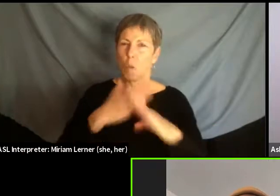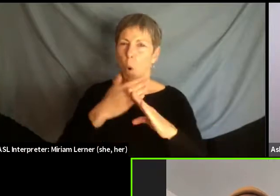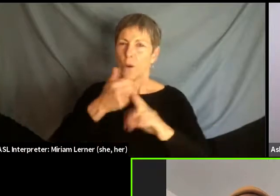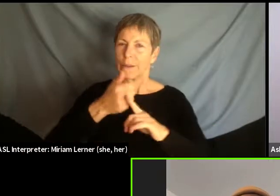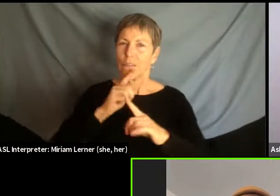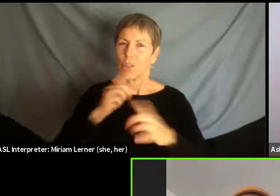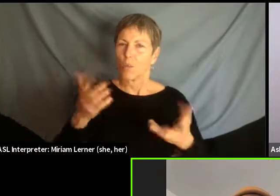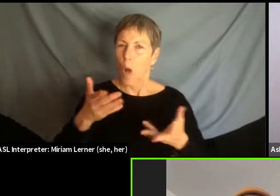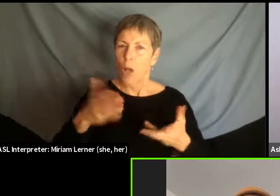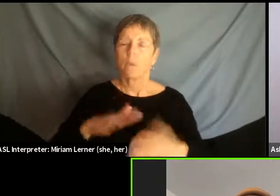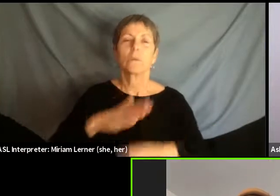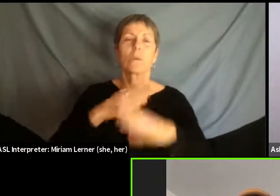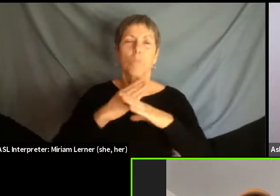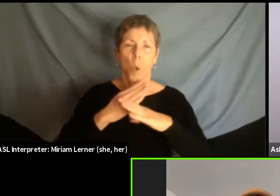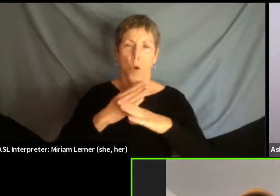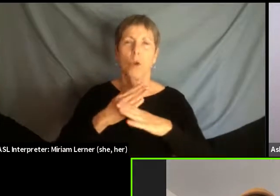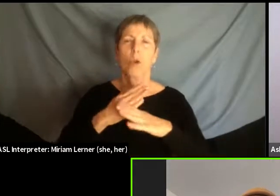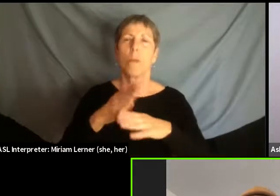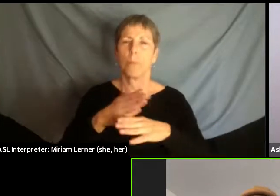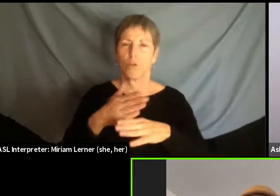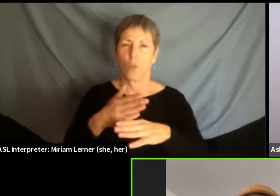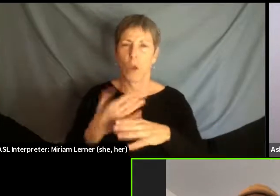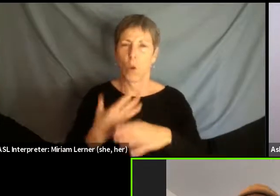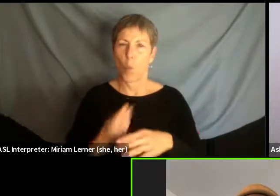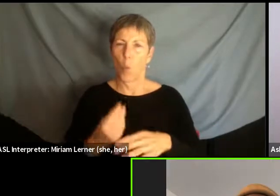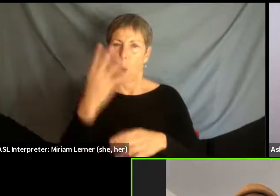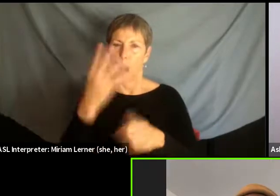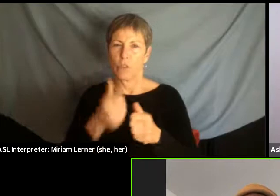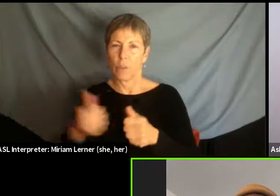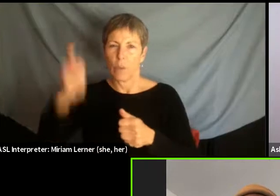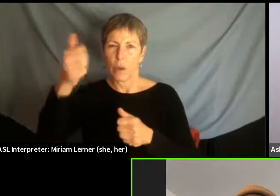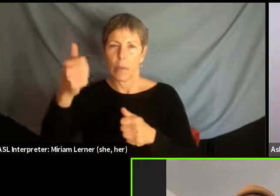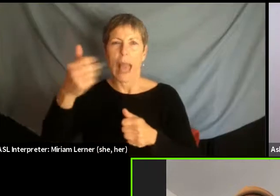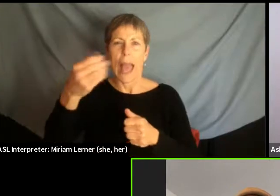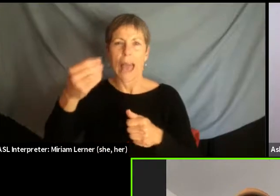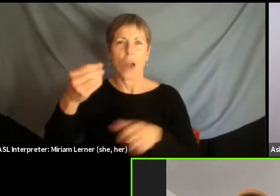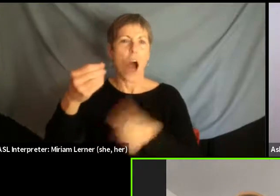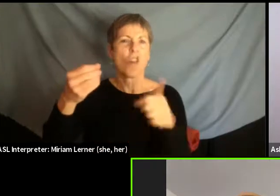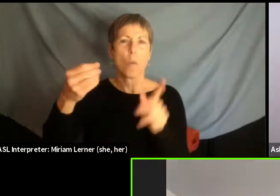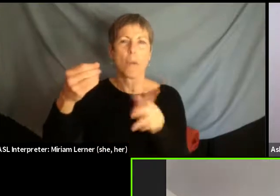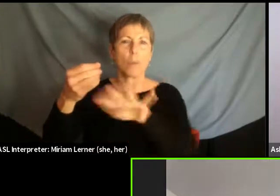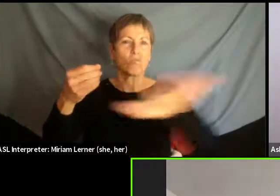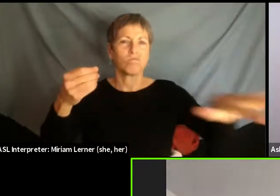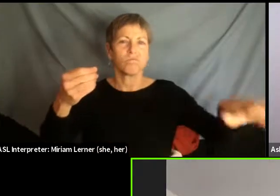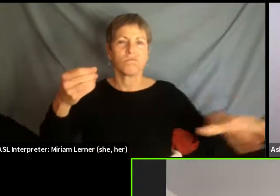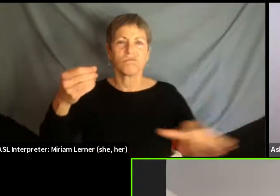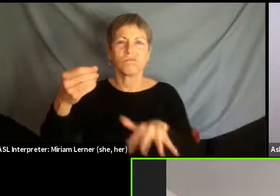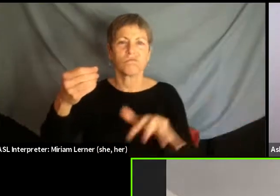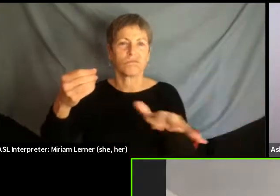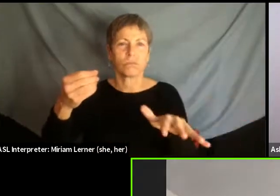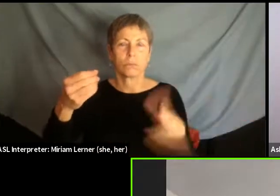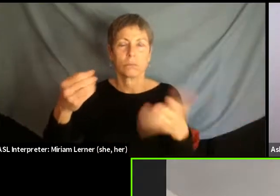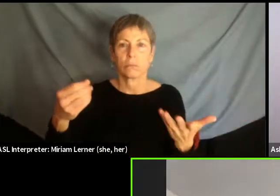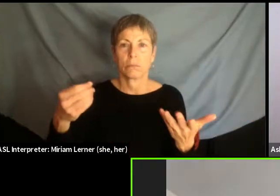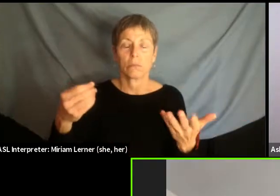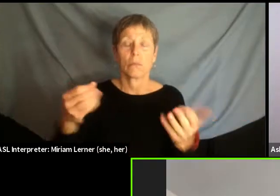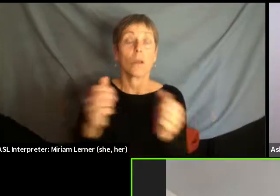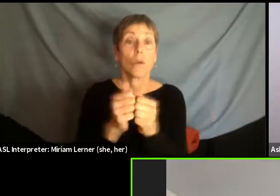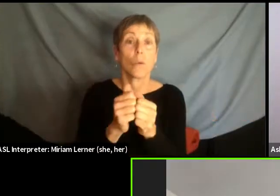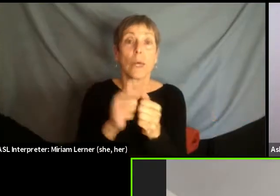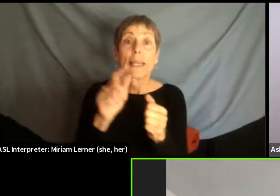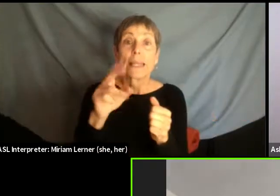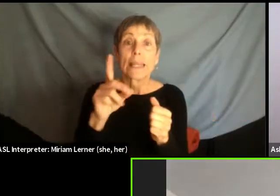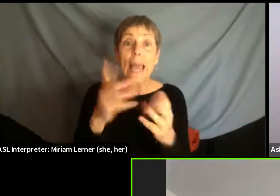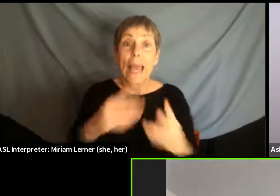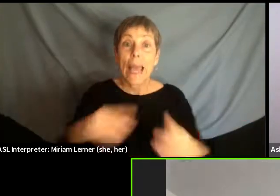the border between white supremacy and everybody else. And I think that in the land situation, we can see